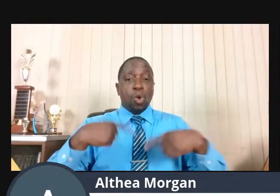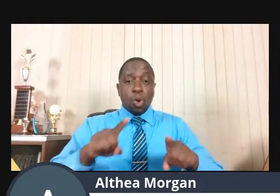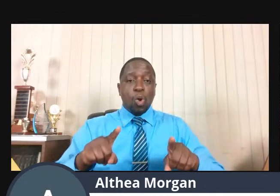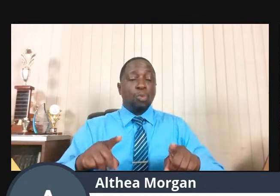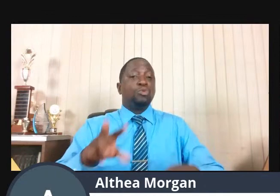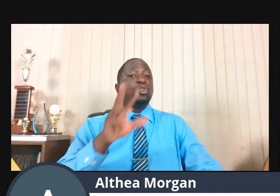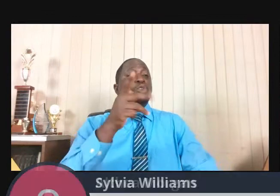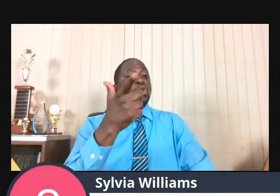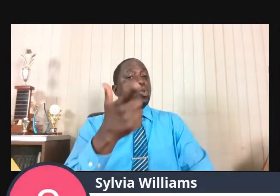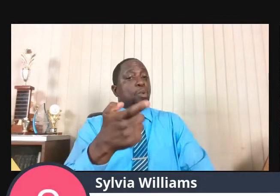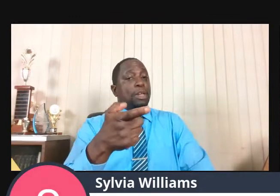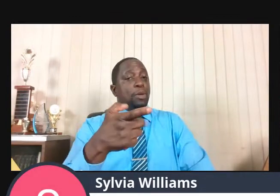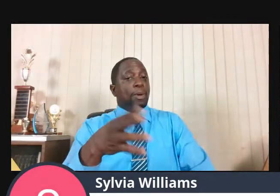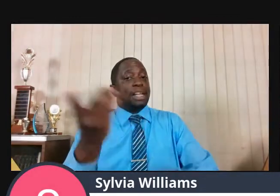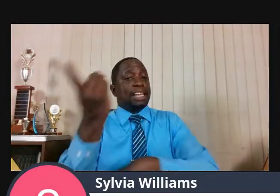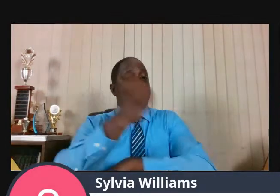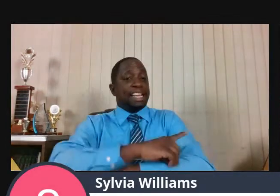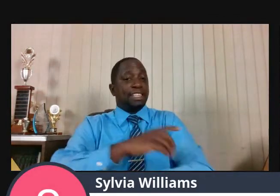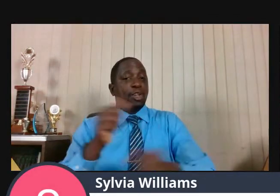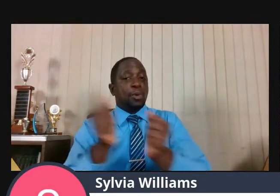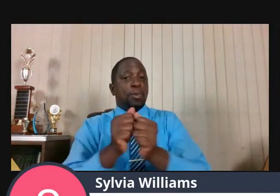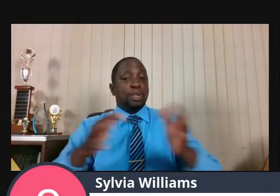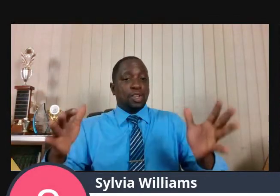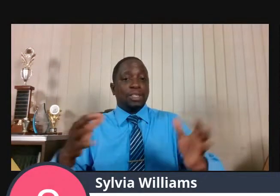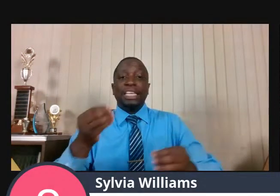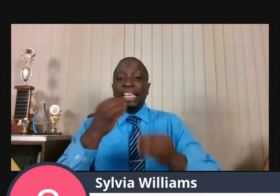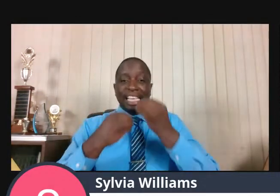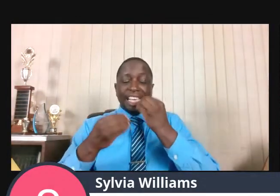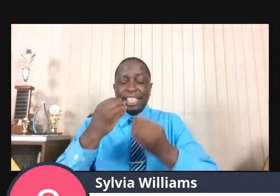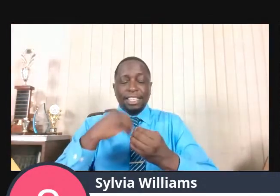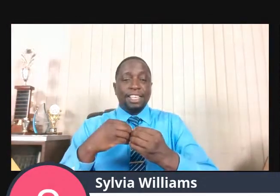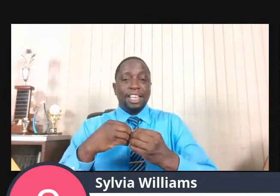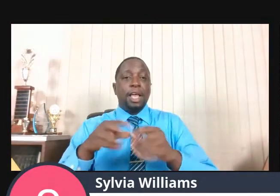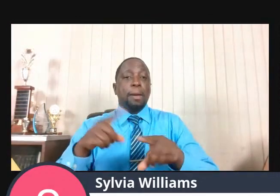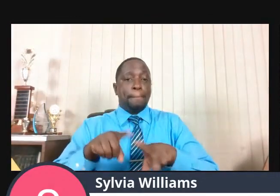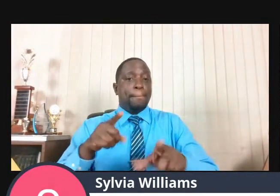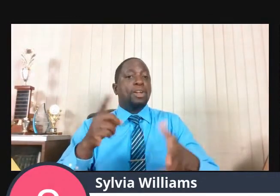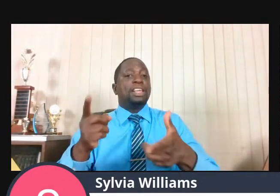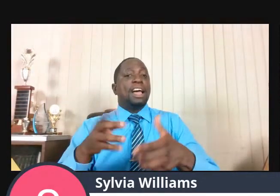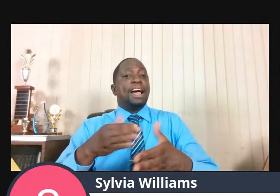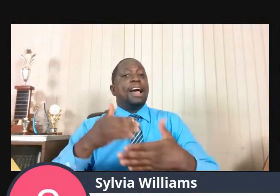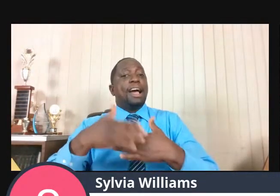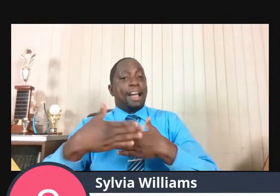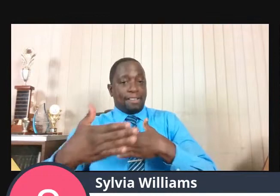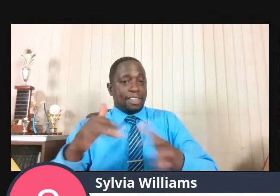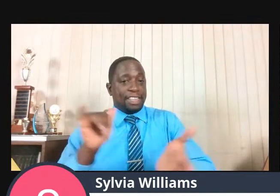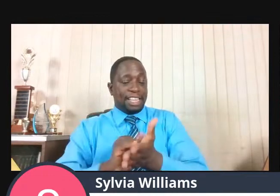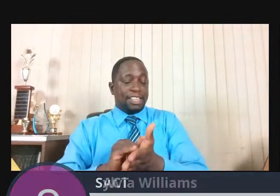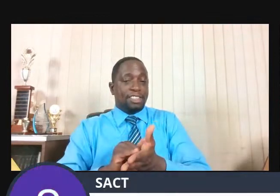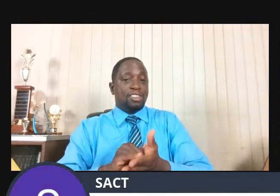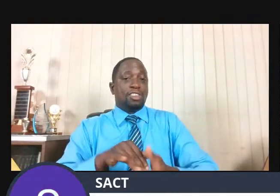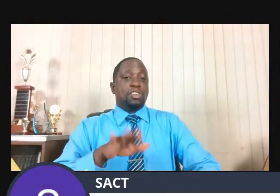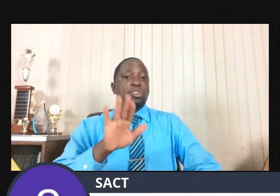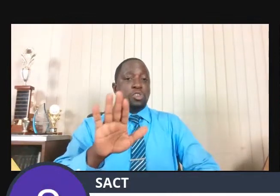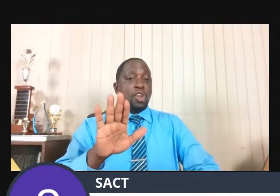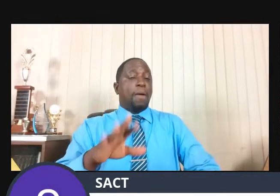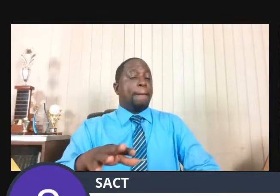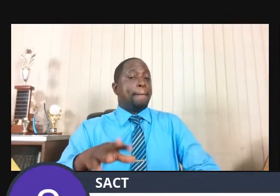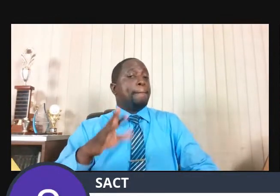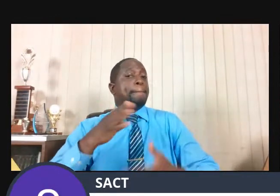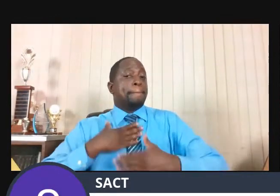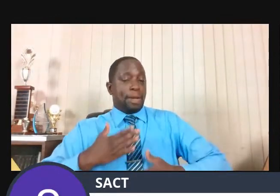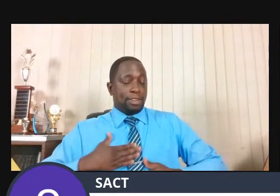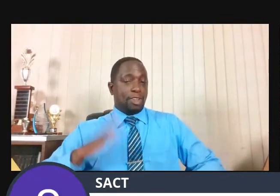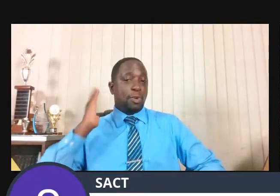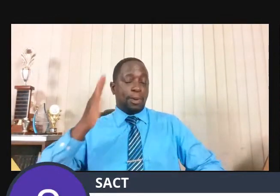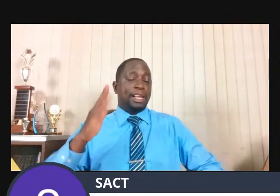down. And God was working on his physical conditions, his physical needs first.